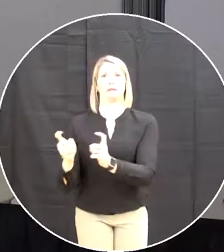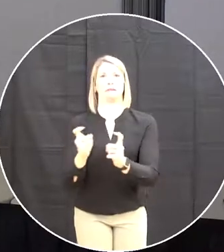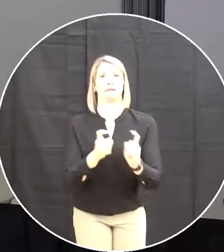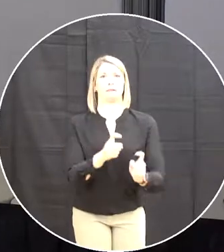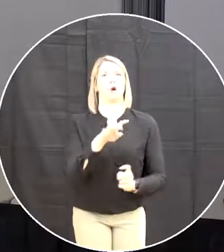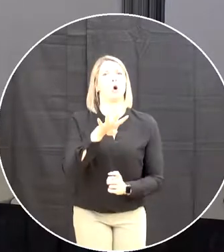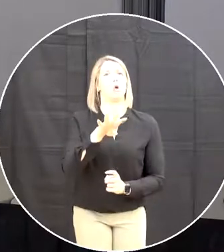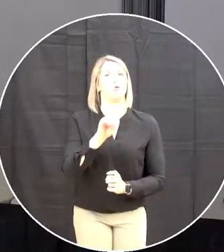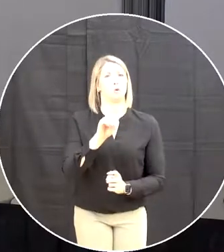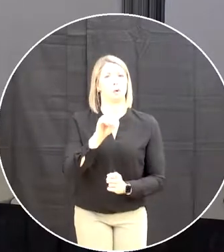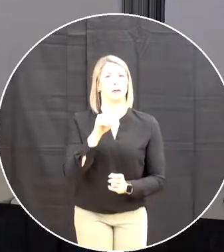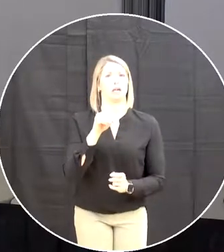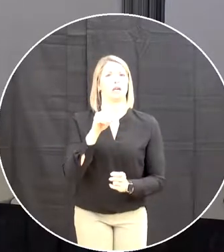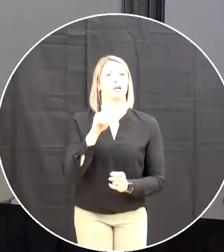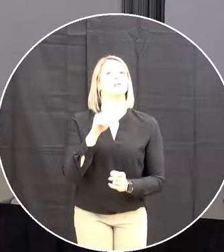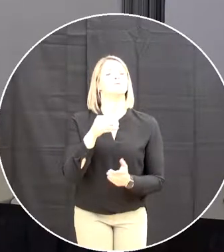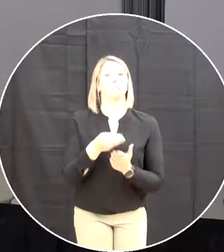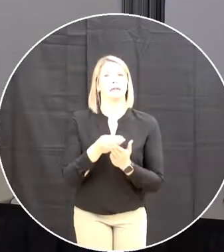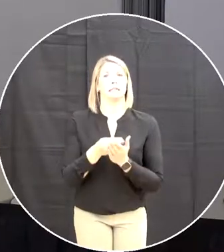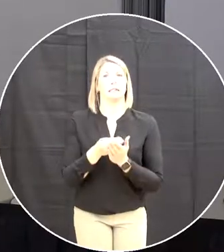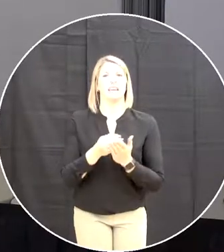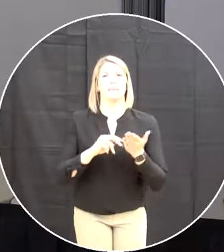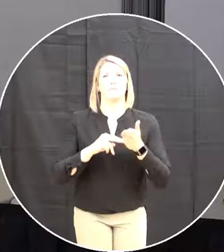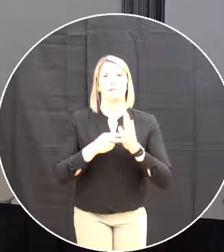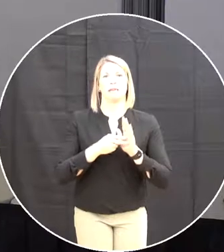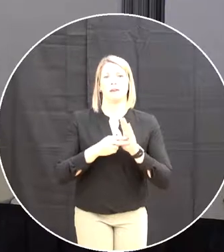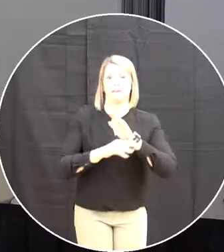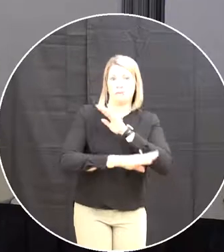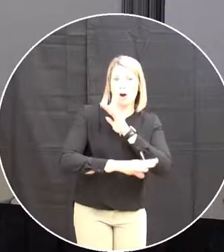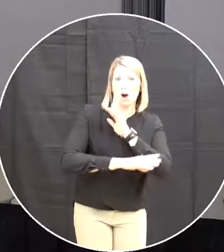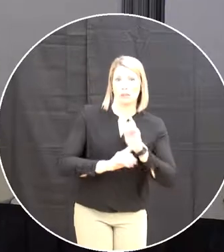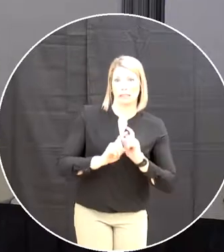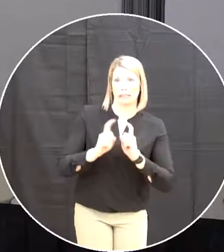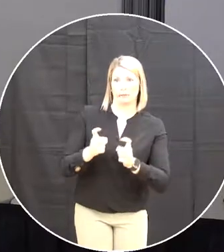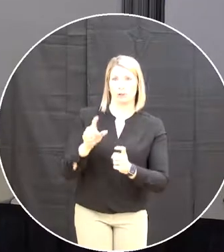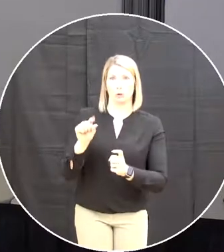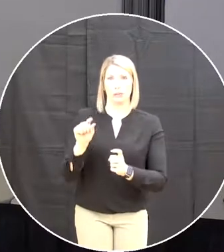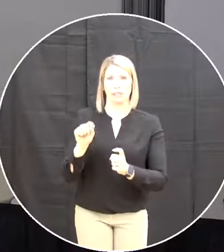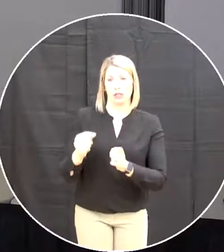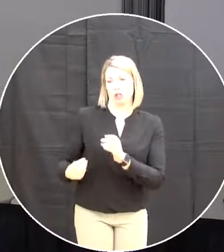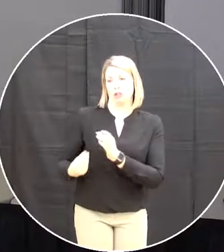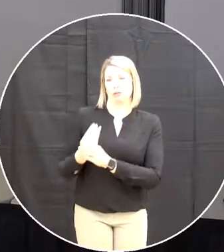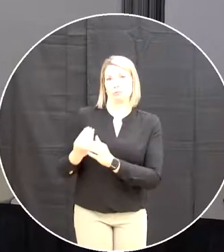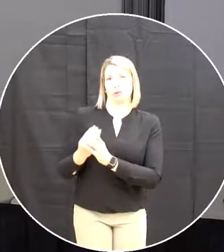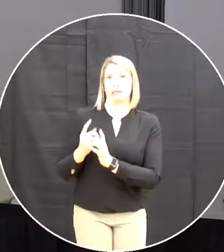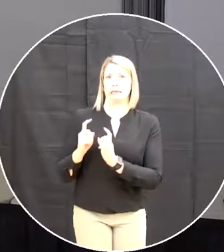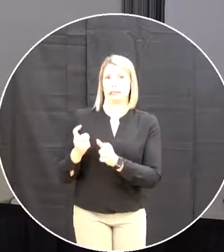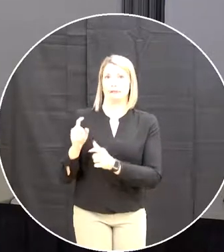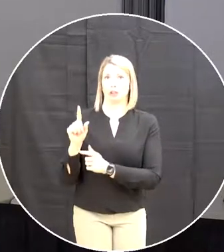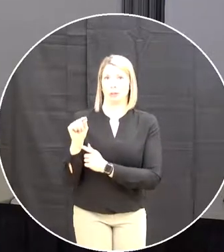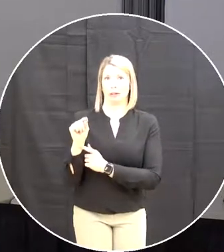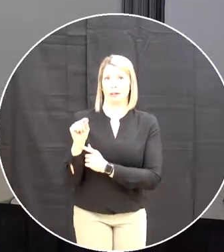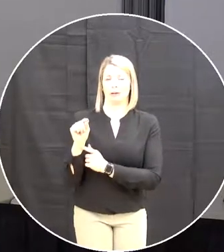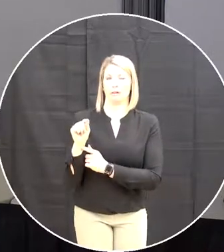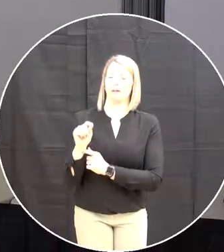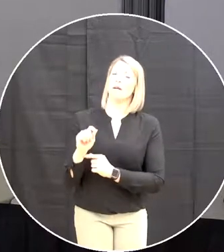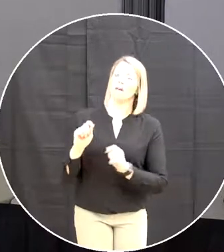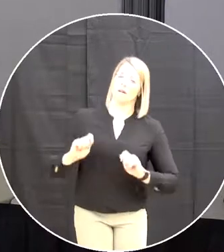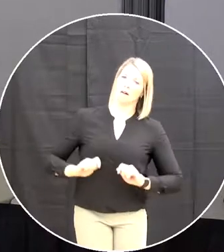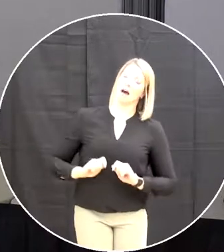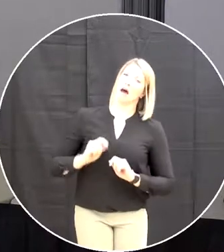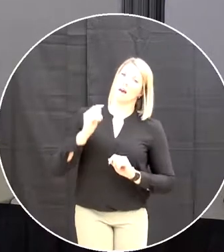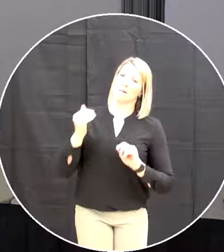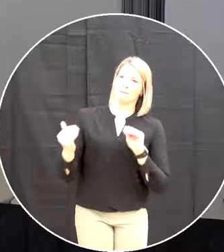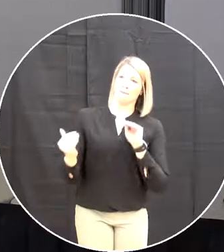for each deadline so 20 in the fall and 20 in the spring and to be fair only one grant per school will be permitted